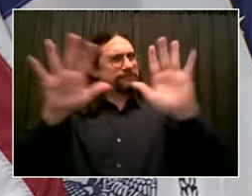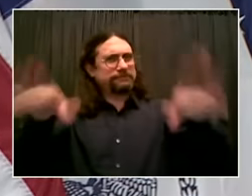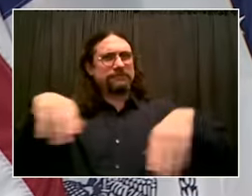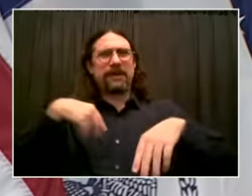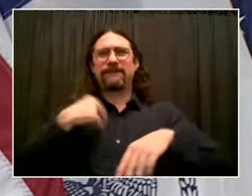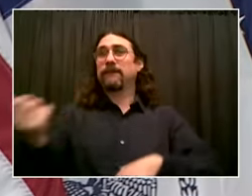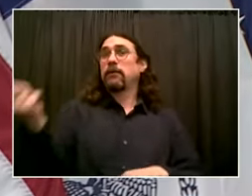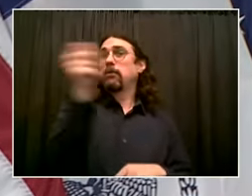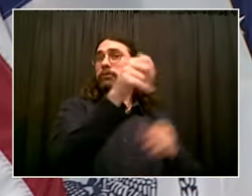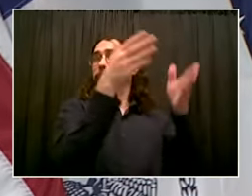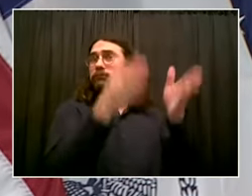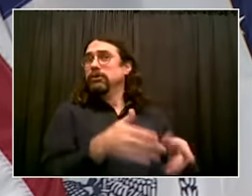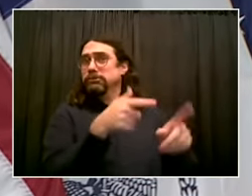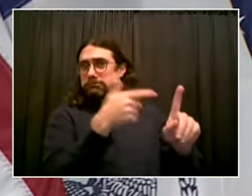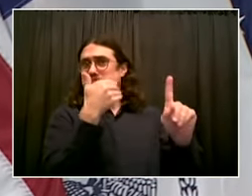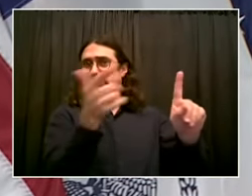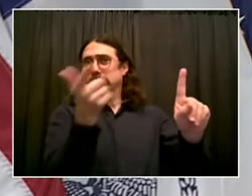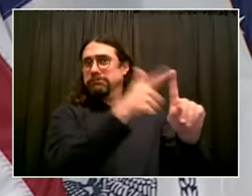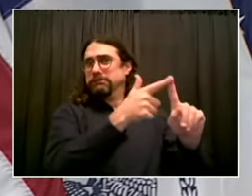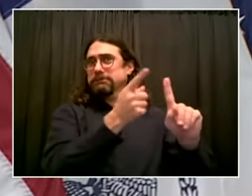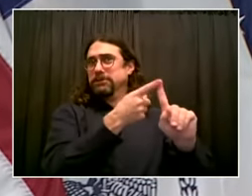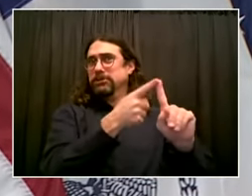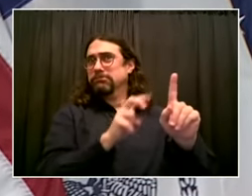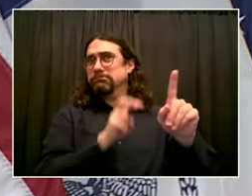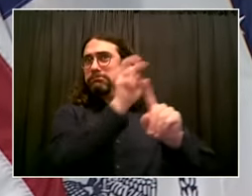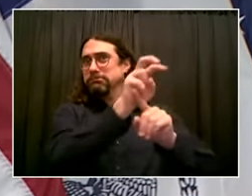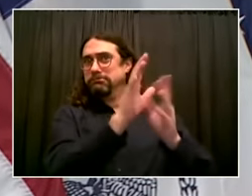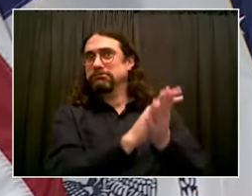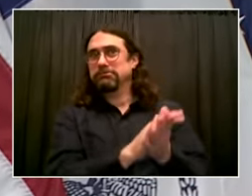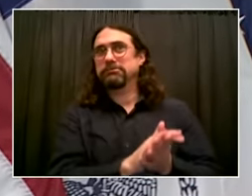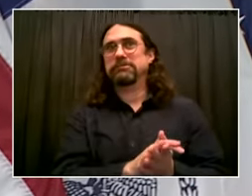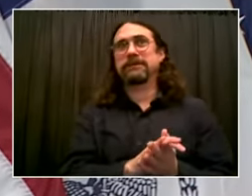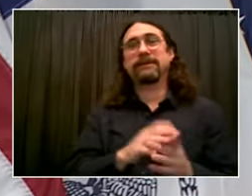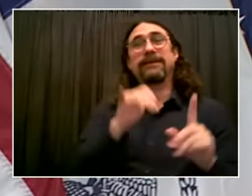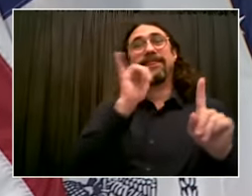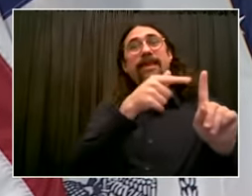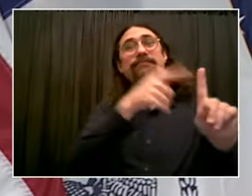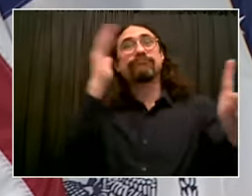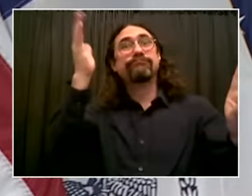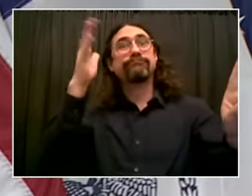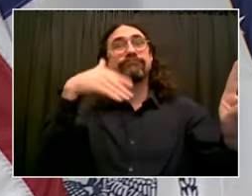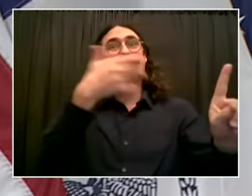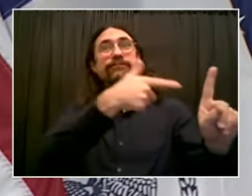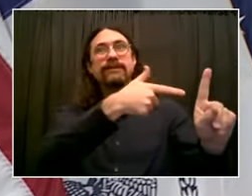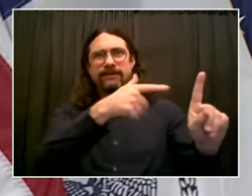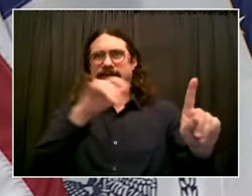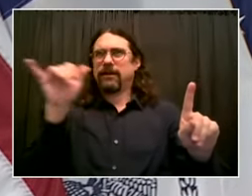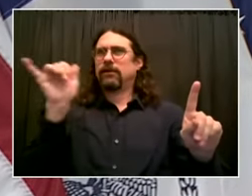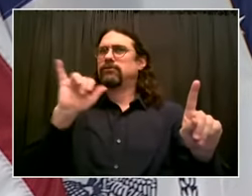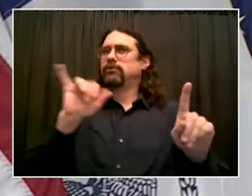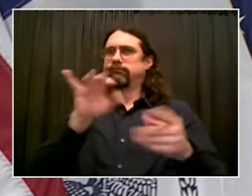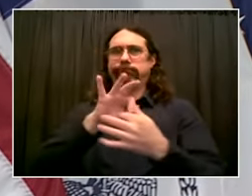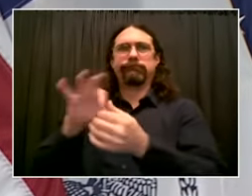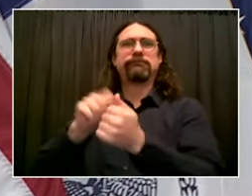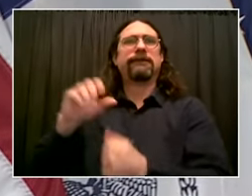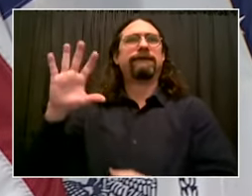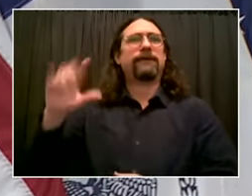broadband access 5G capacity is the impact it has on small businesses. And we want to make this vivid today.